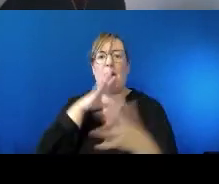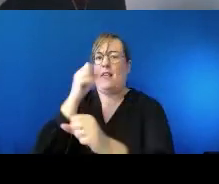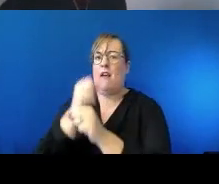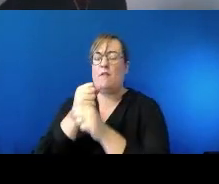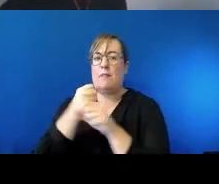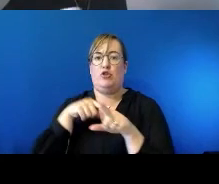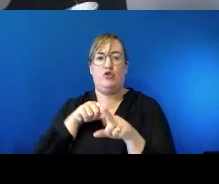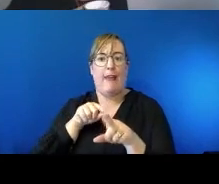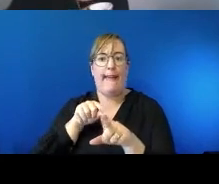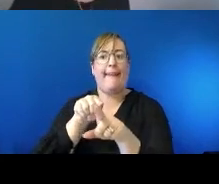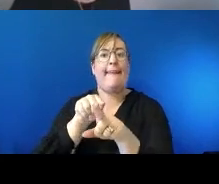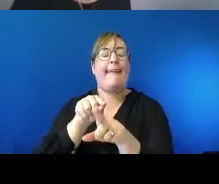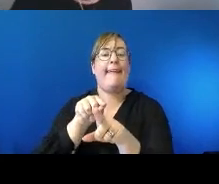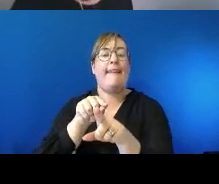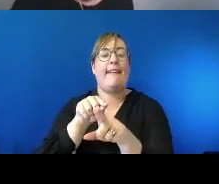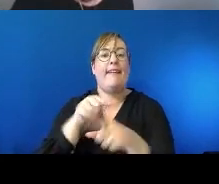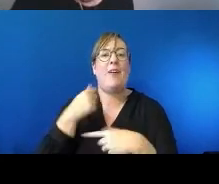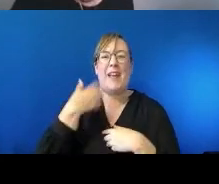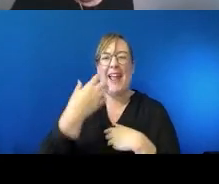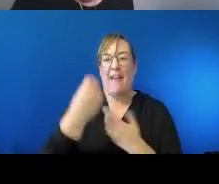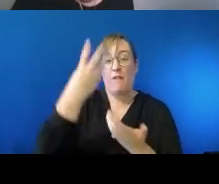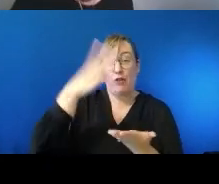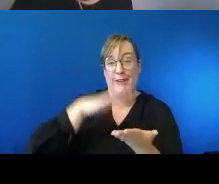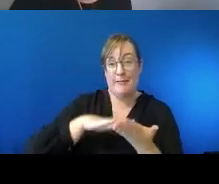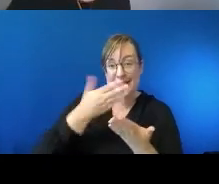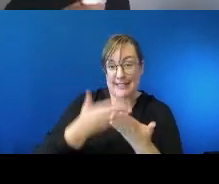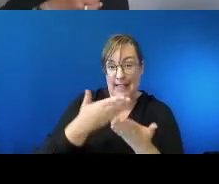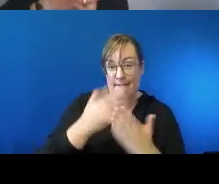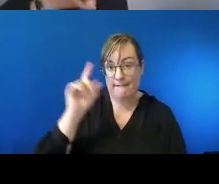both know all know we've got about three minutes left for this session